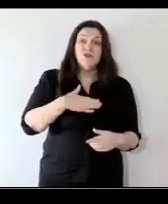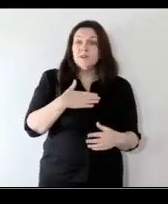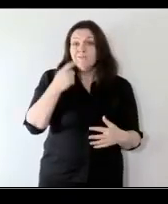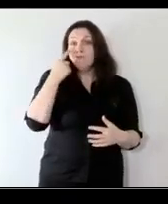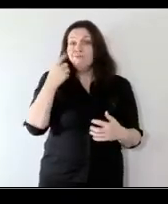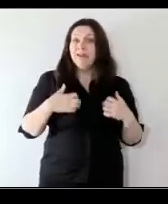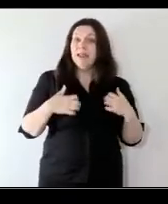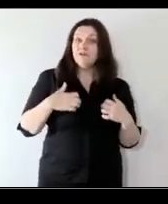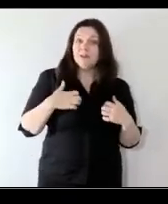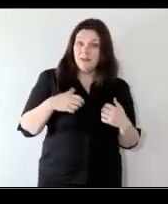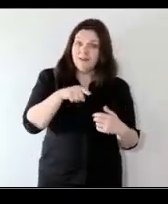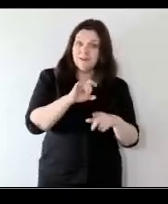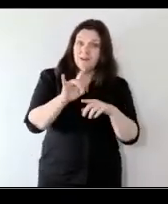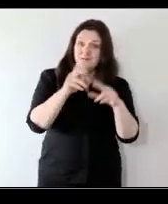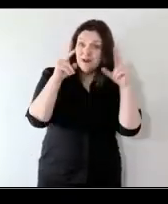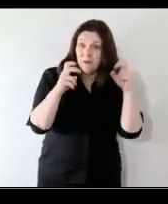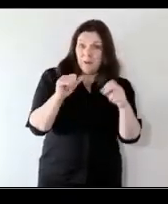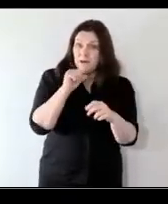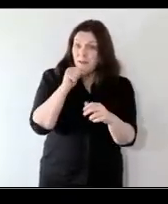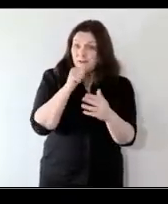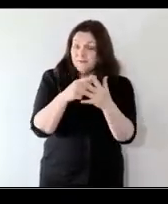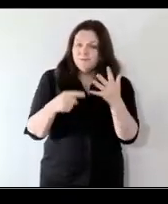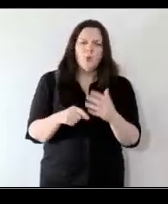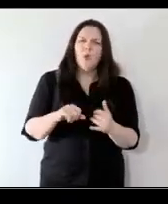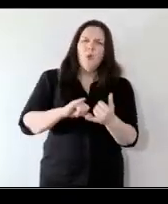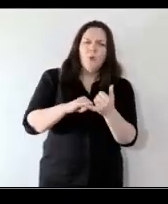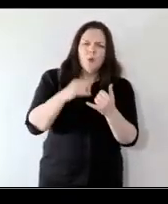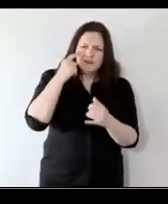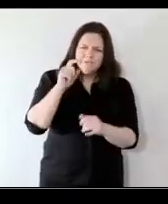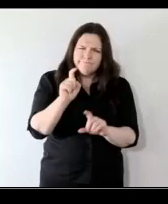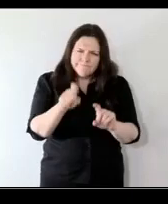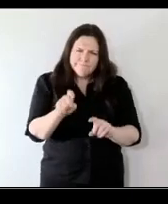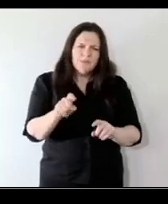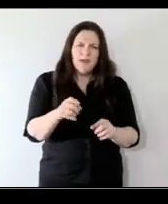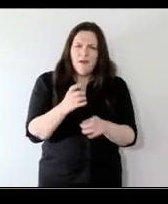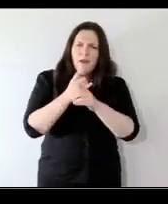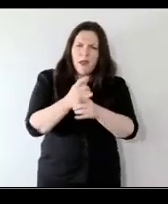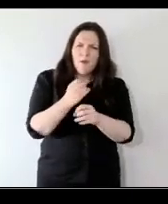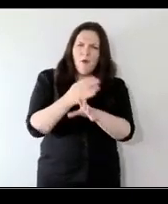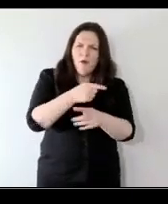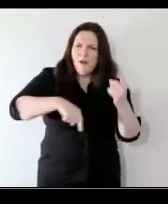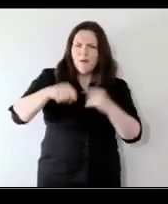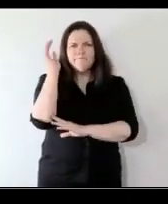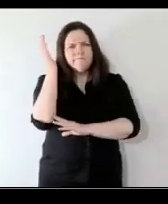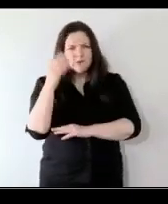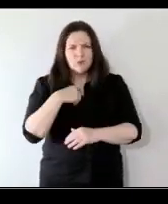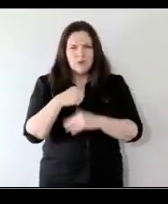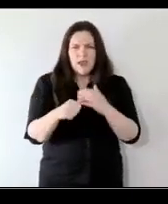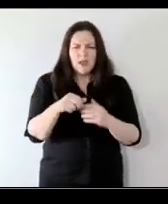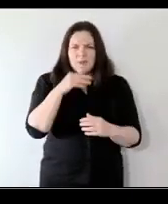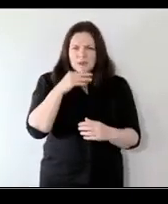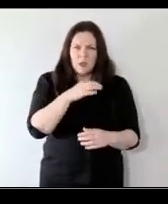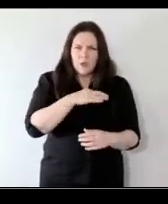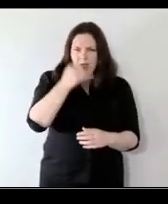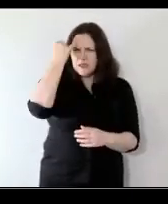just really interested in this topic. So give us a sense of who you are because I think this will really help all of our speakers today to get a